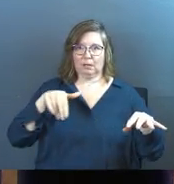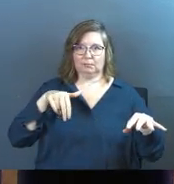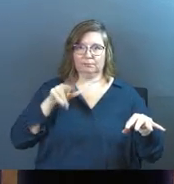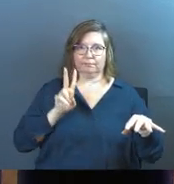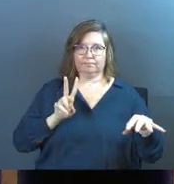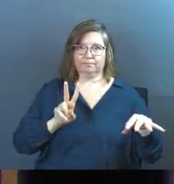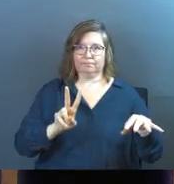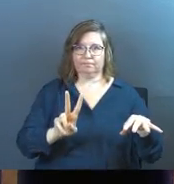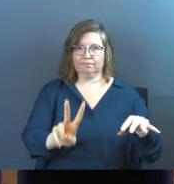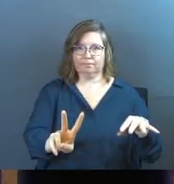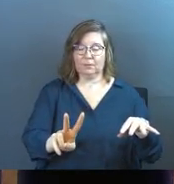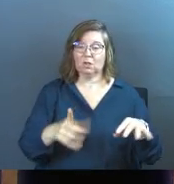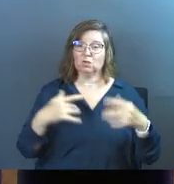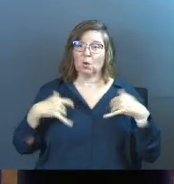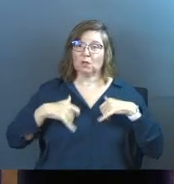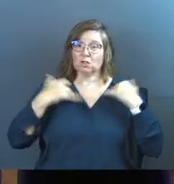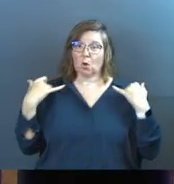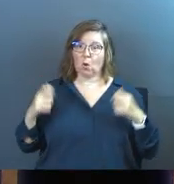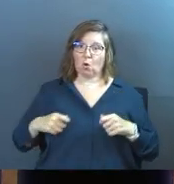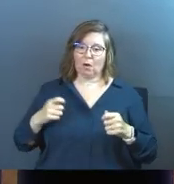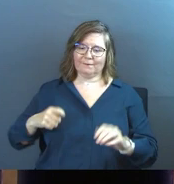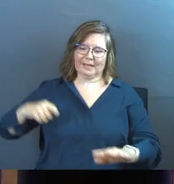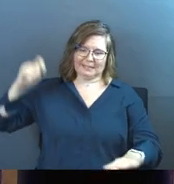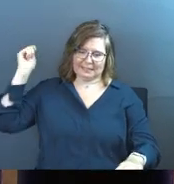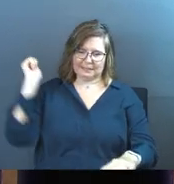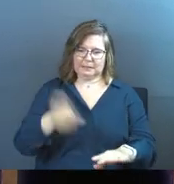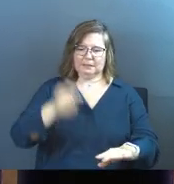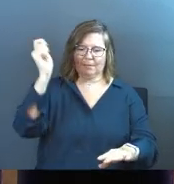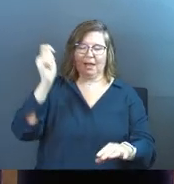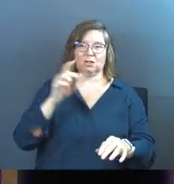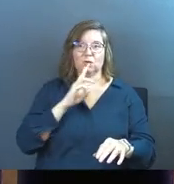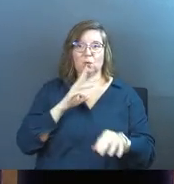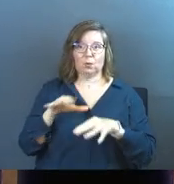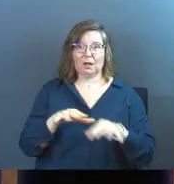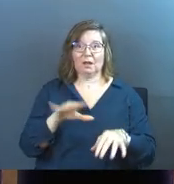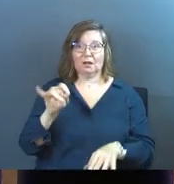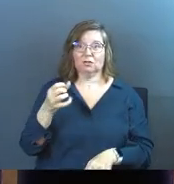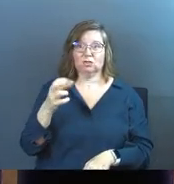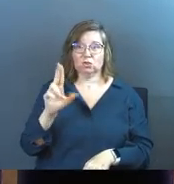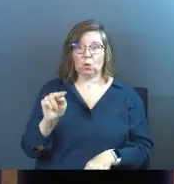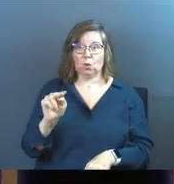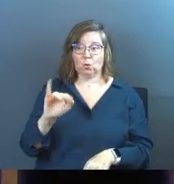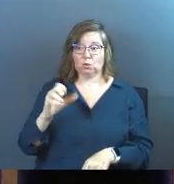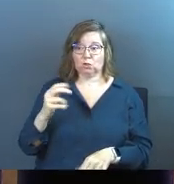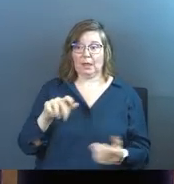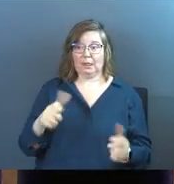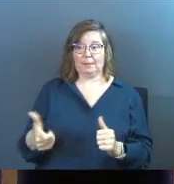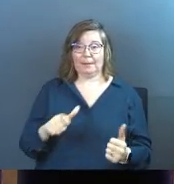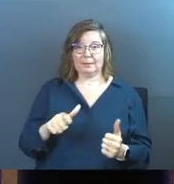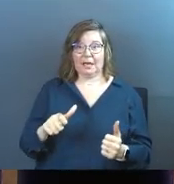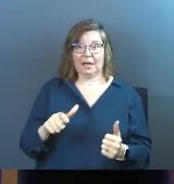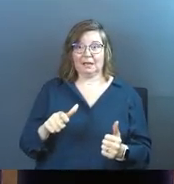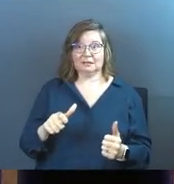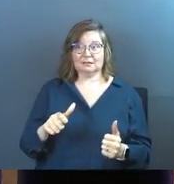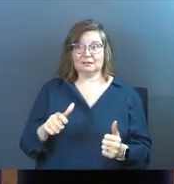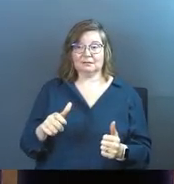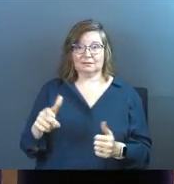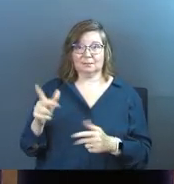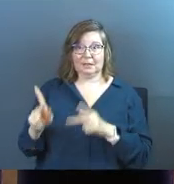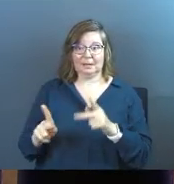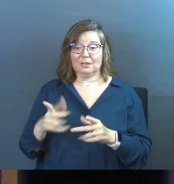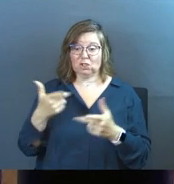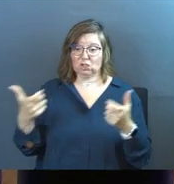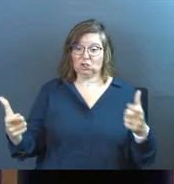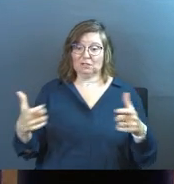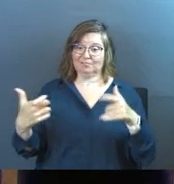on dry land. So he takes his coat off and he smacks the river. This is the Jordan River where John the Baptist is going to baptize tons of people. This is a